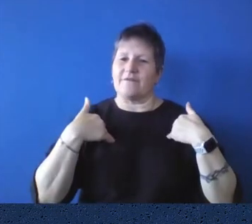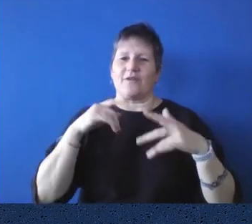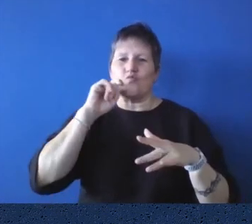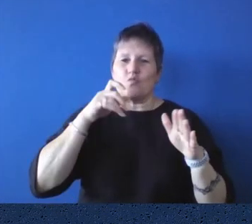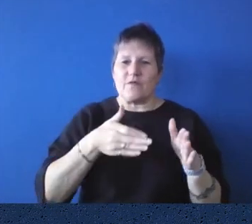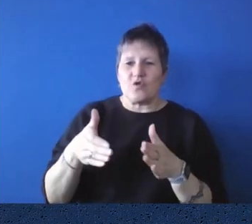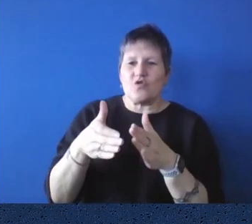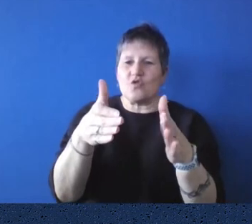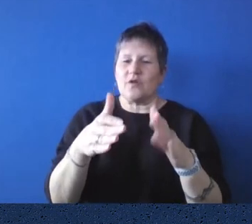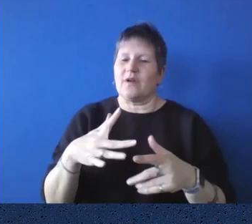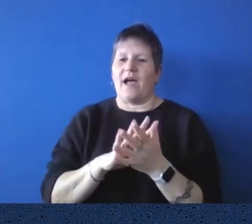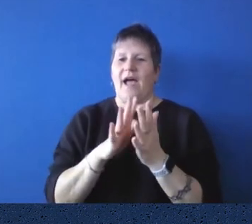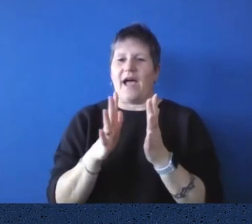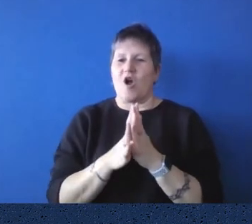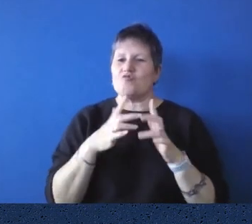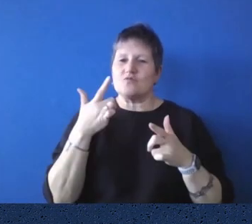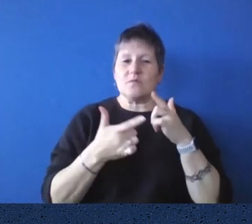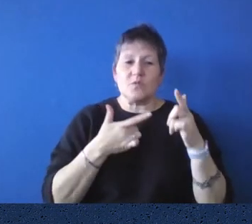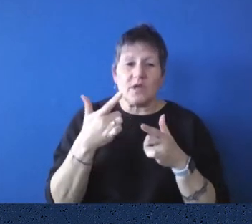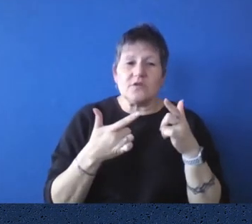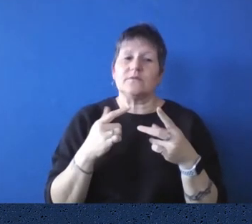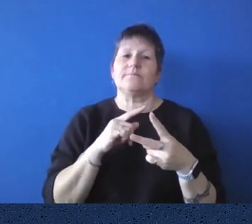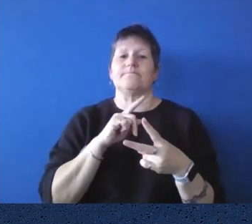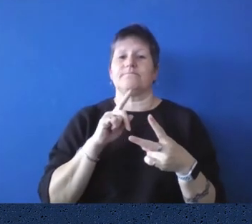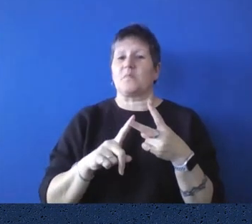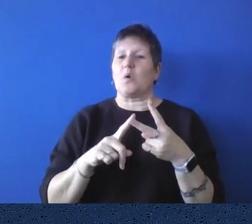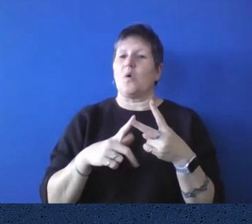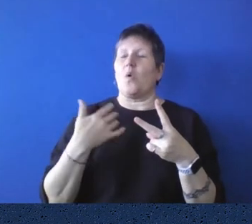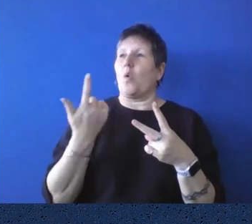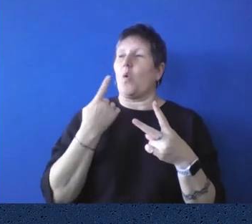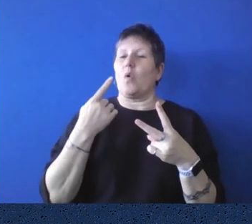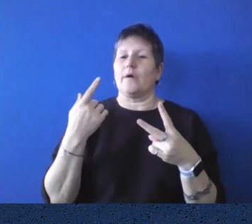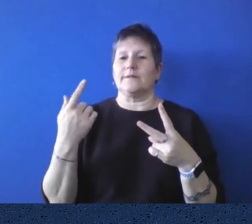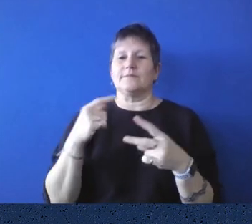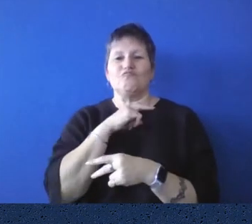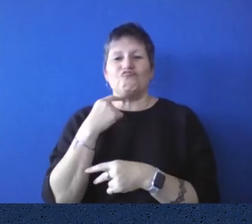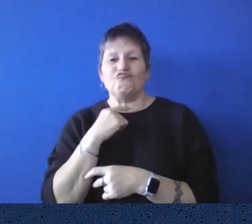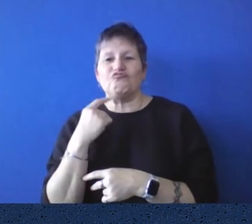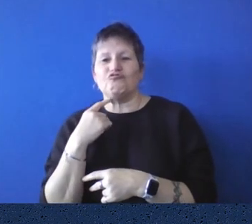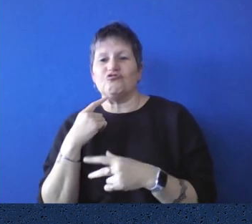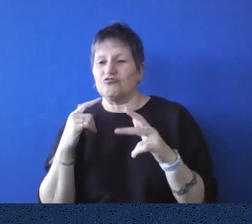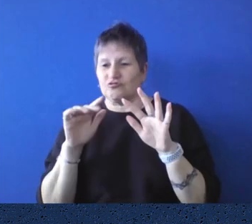transport by river, let's say, or pastoral scenes, or, um,